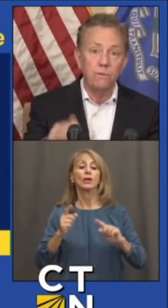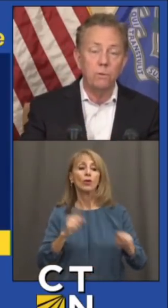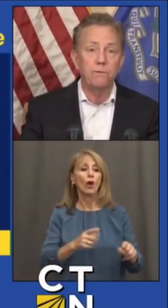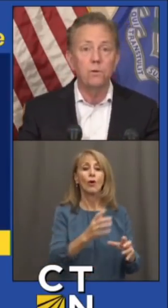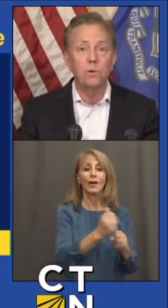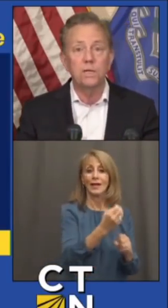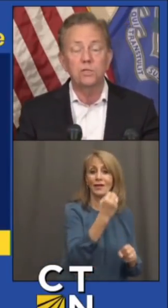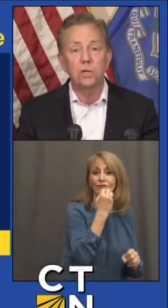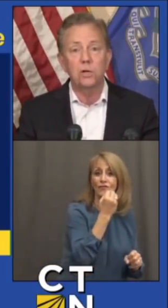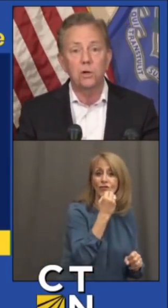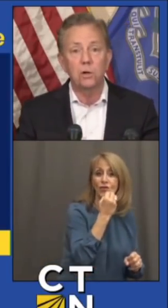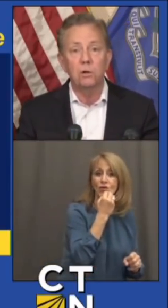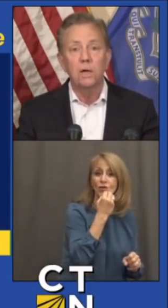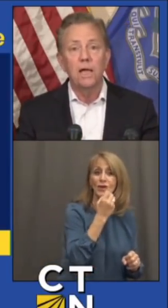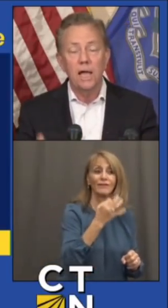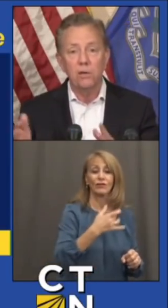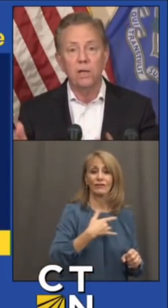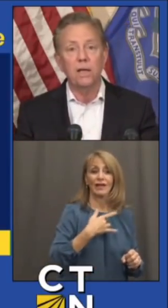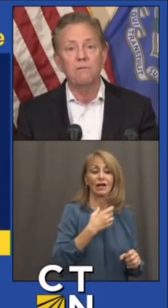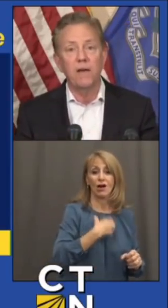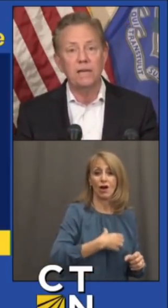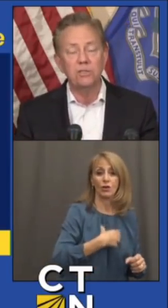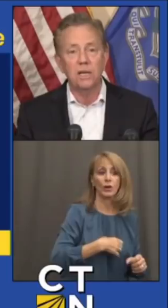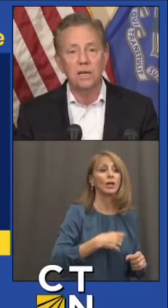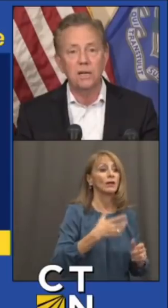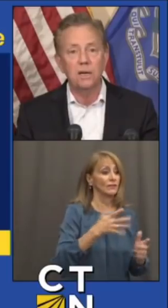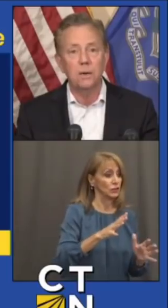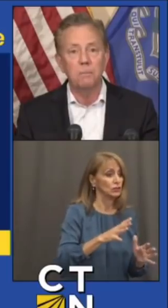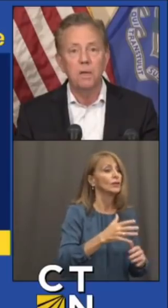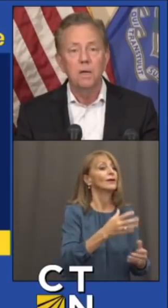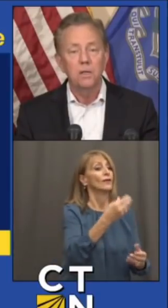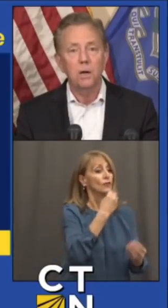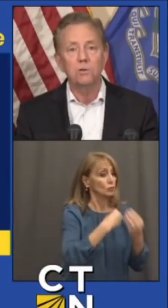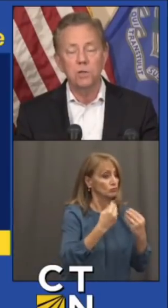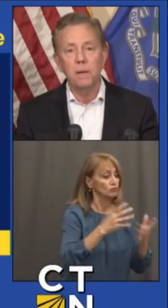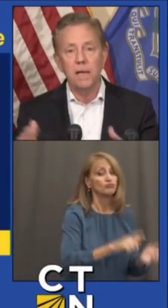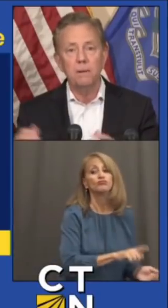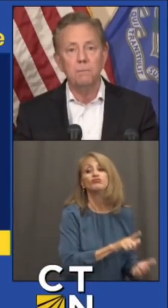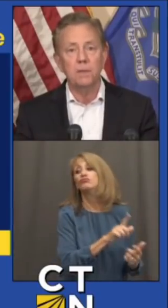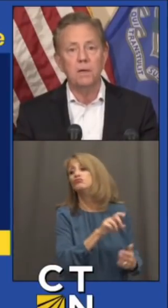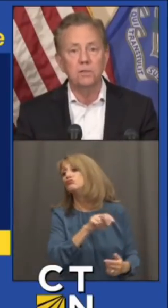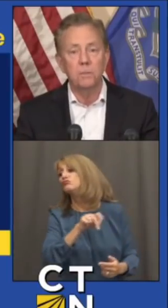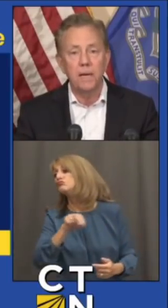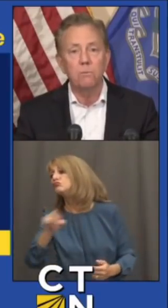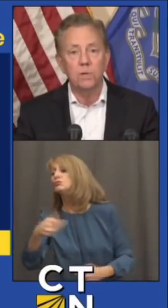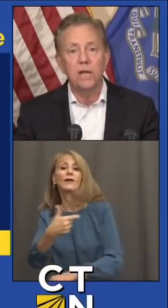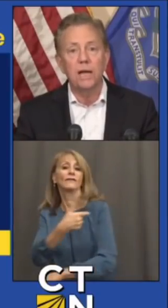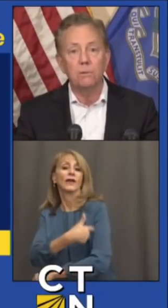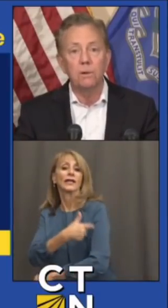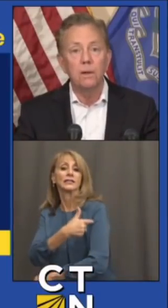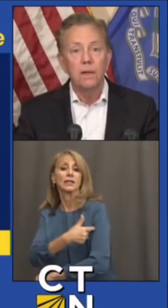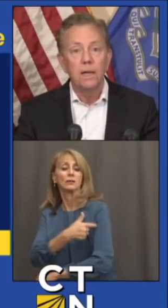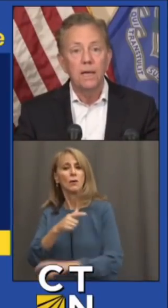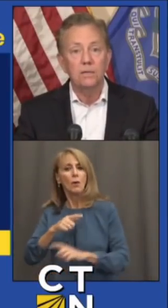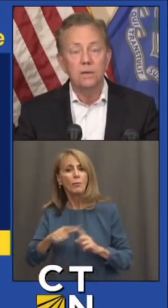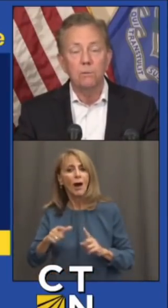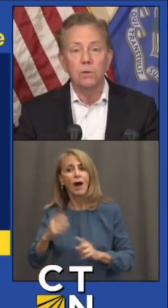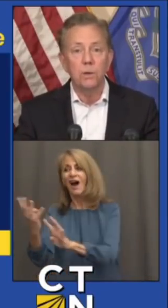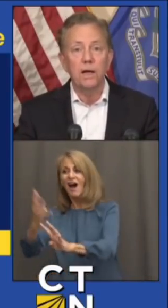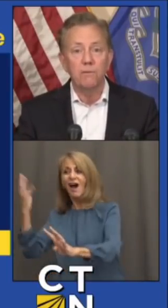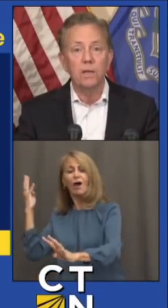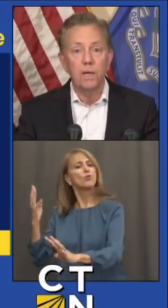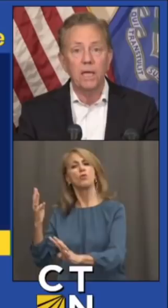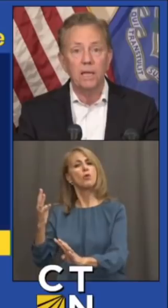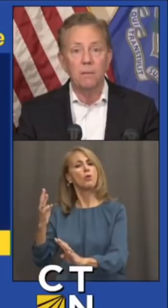food if you were food insecure, and you could get vaccinated. There was demand, but demand was down. And